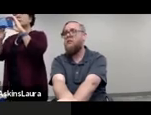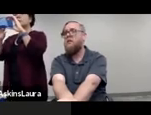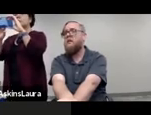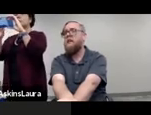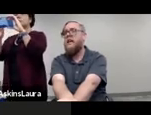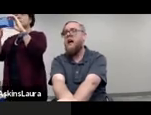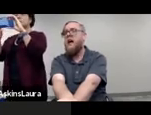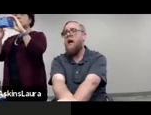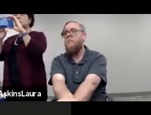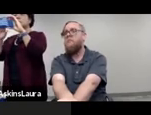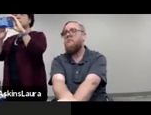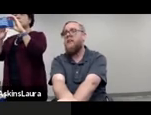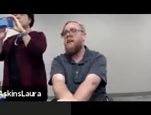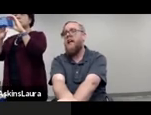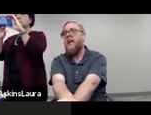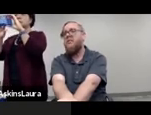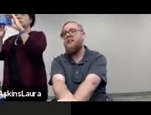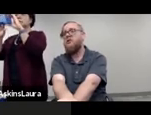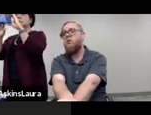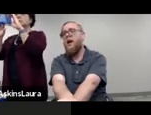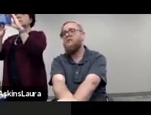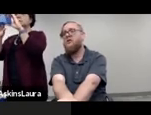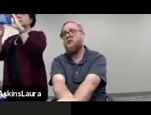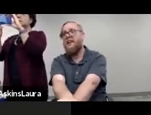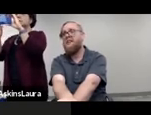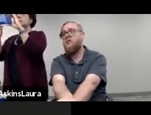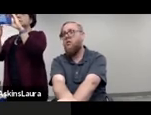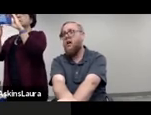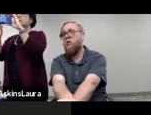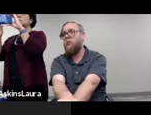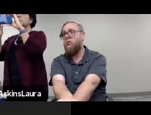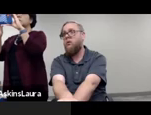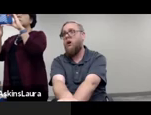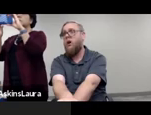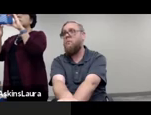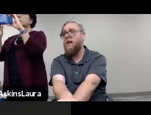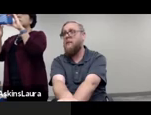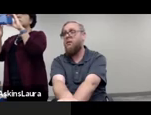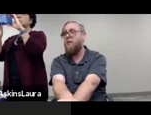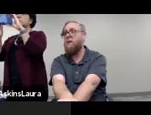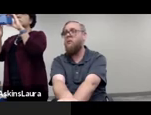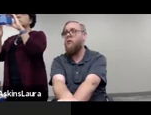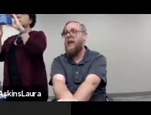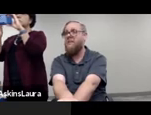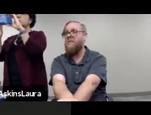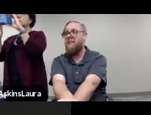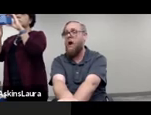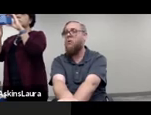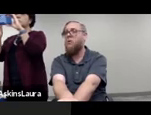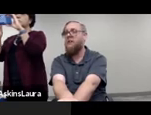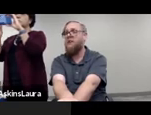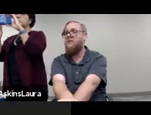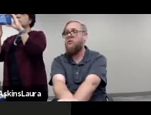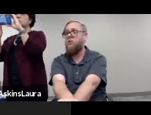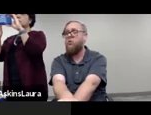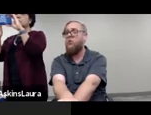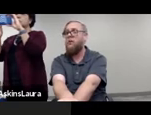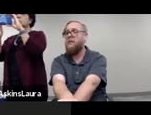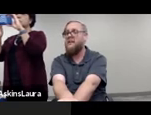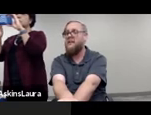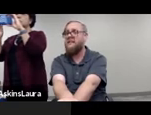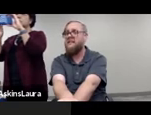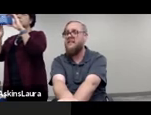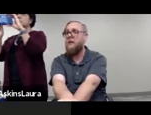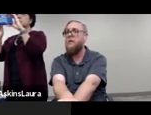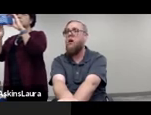it's still they do have surveys that are on paper that people can fill out with an individual